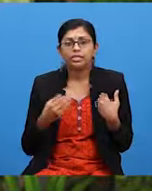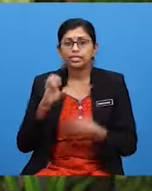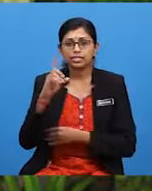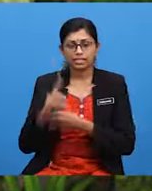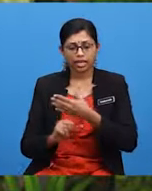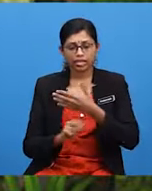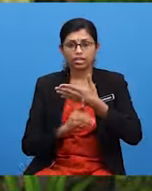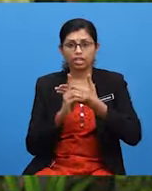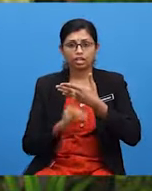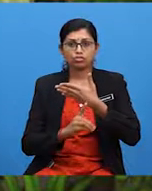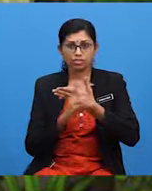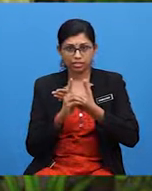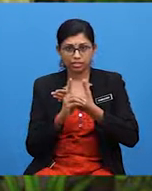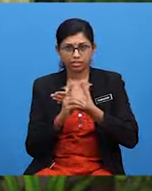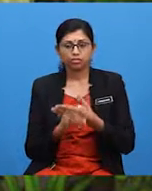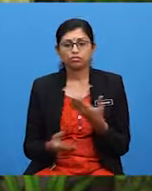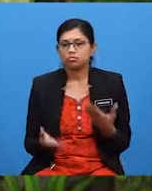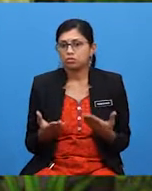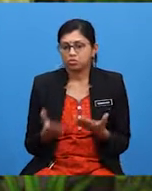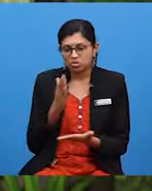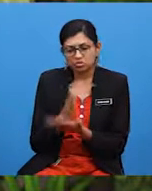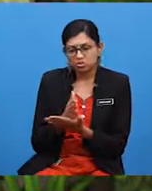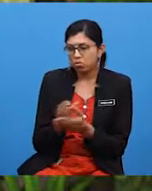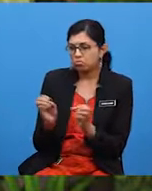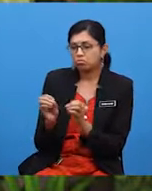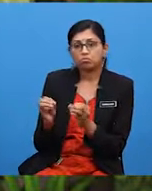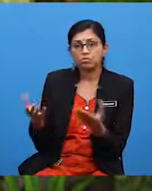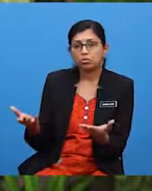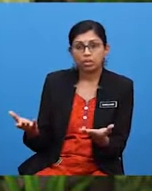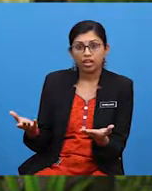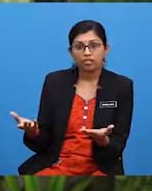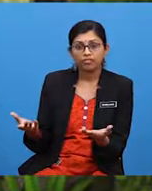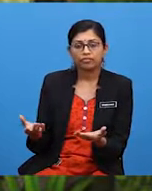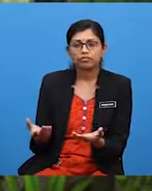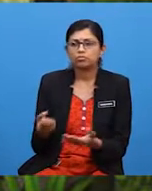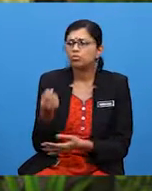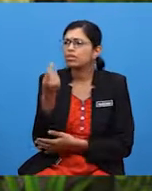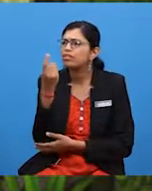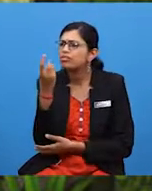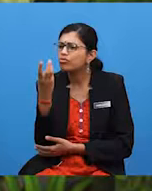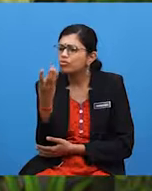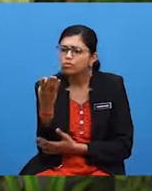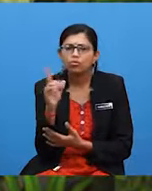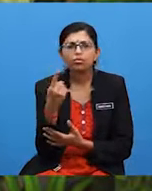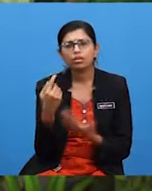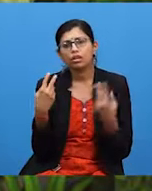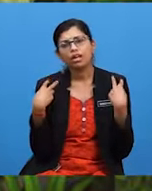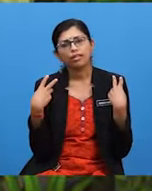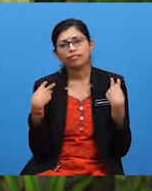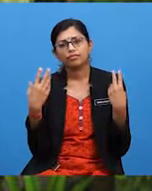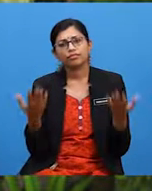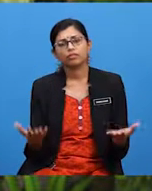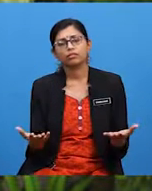it means that they might stop existing because there are only a few of that type alive.